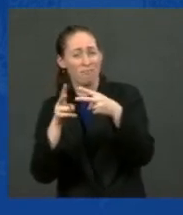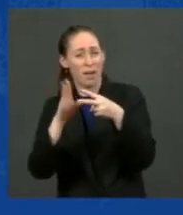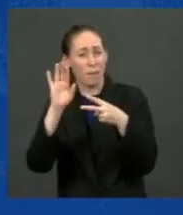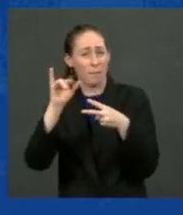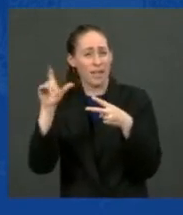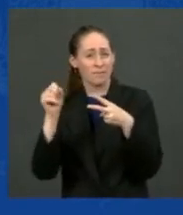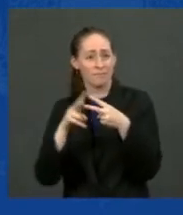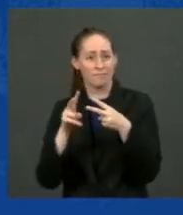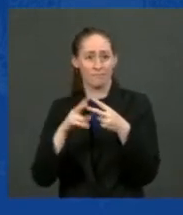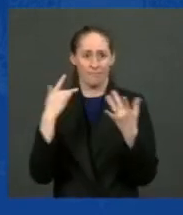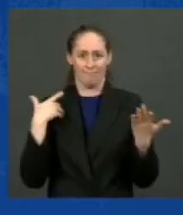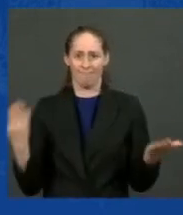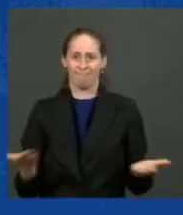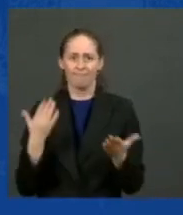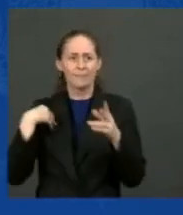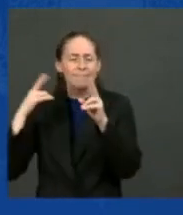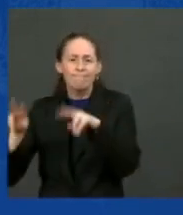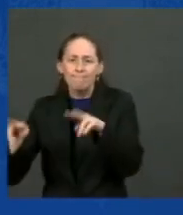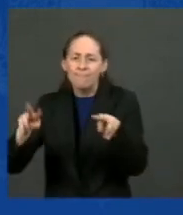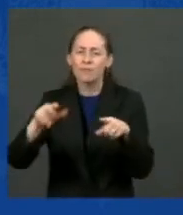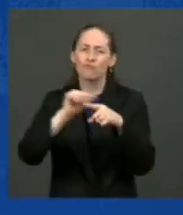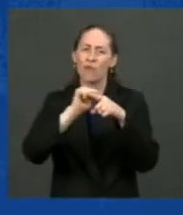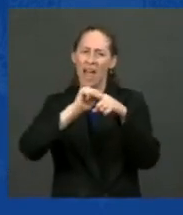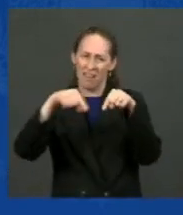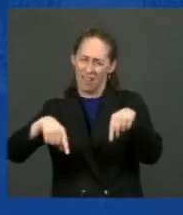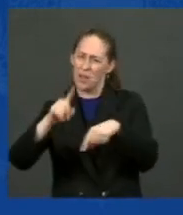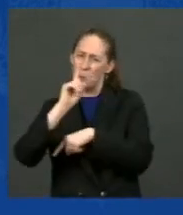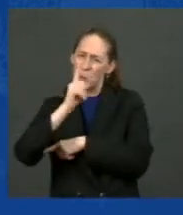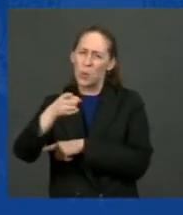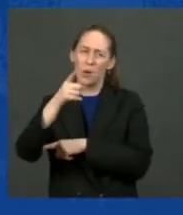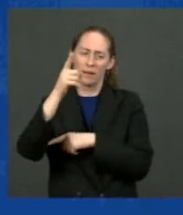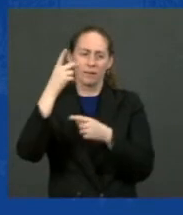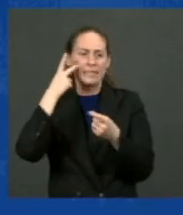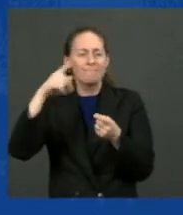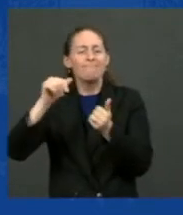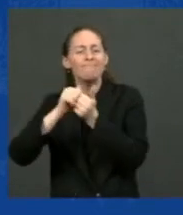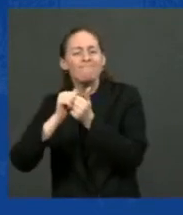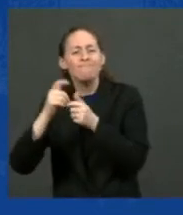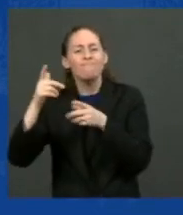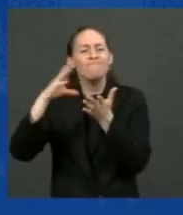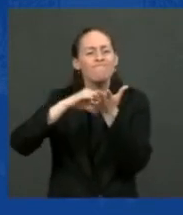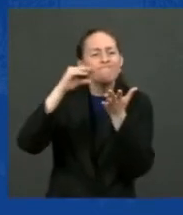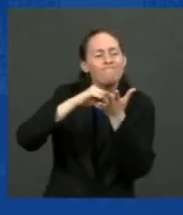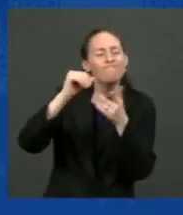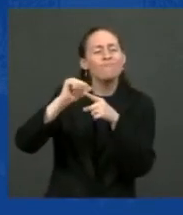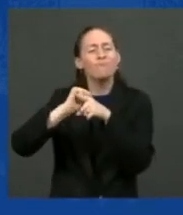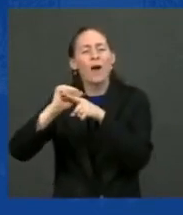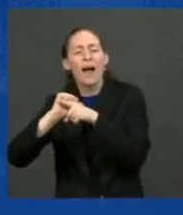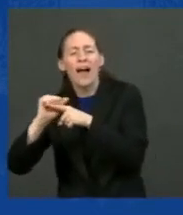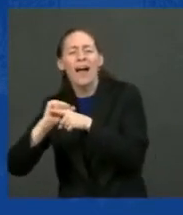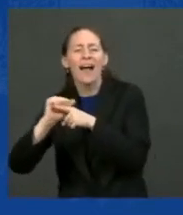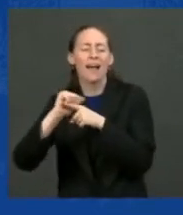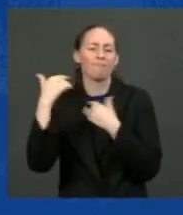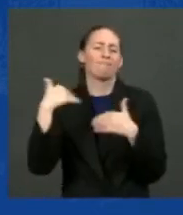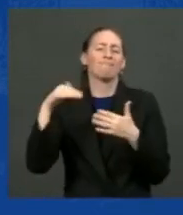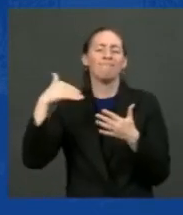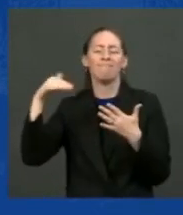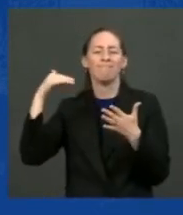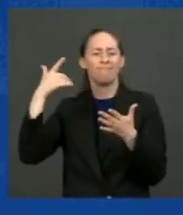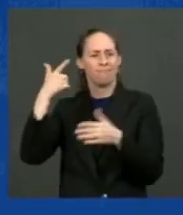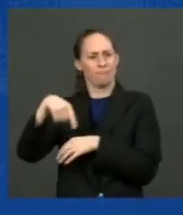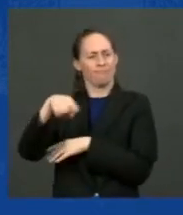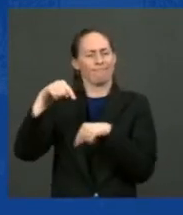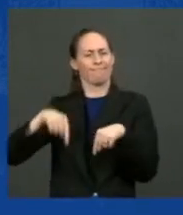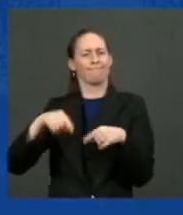facility. This is where hard-working folks come to learn how to operate road graders and so much more. Where